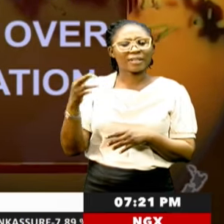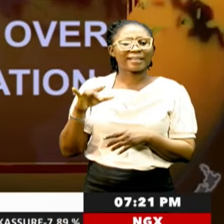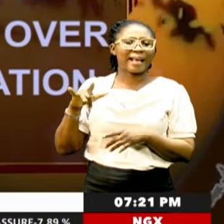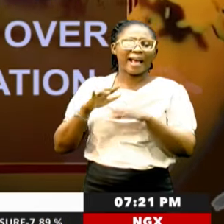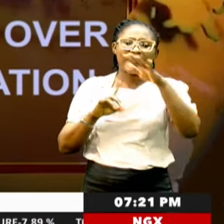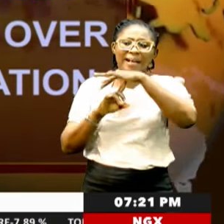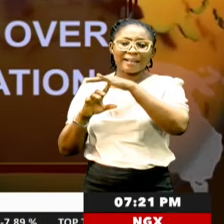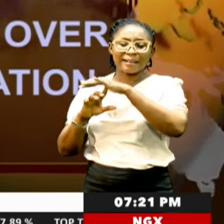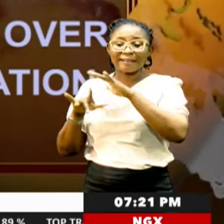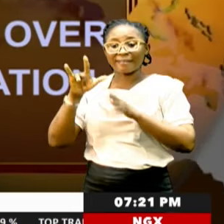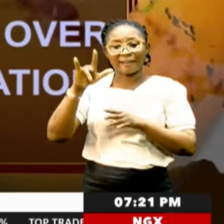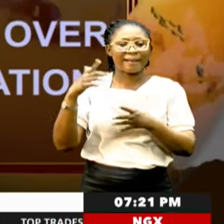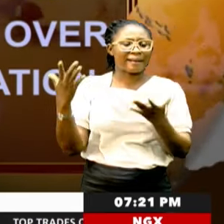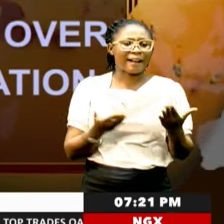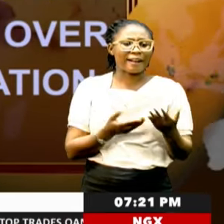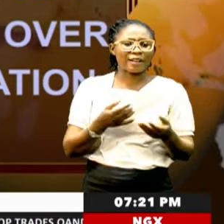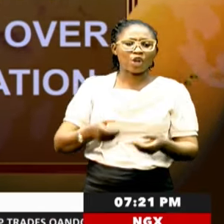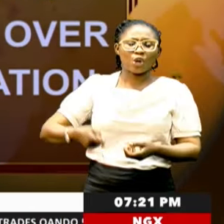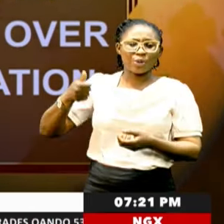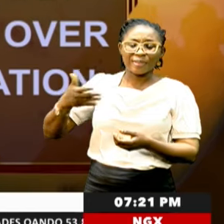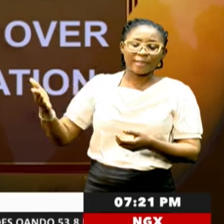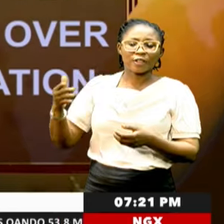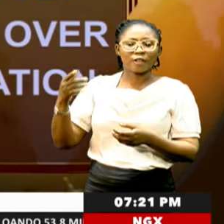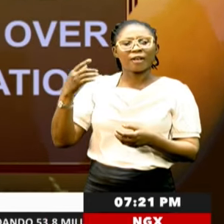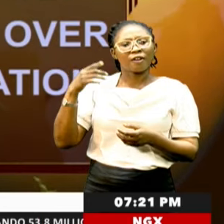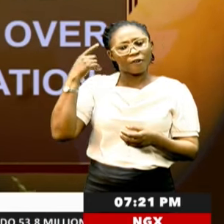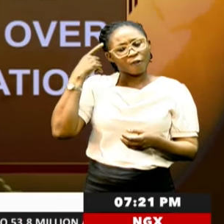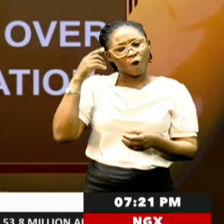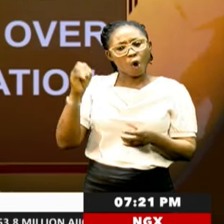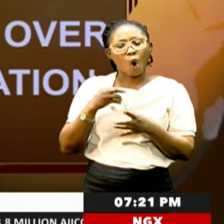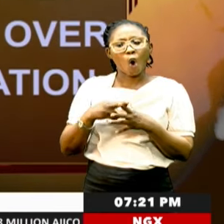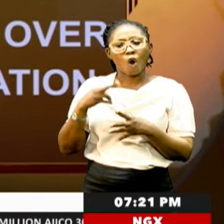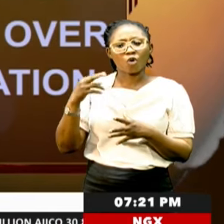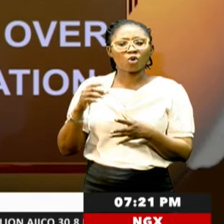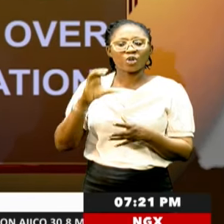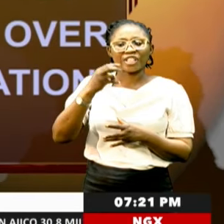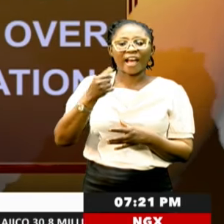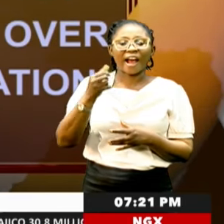passengers, cargo or mail, and other commercial operations or charter services.